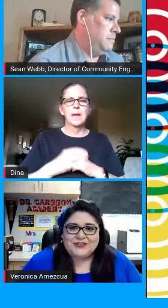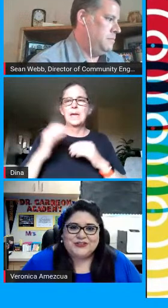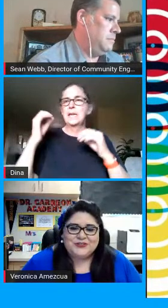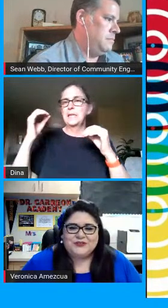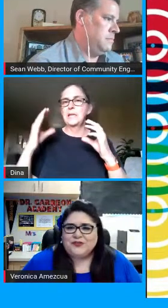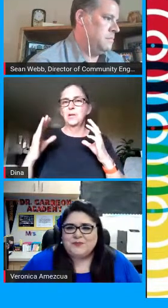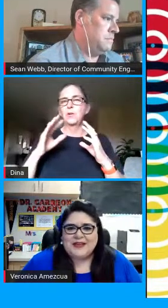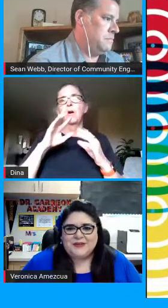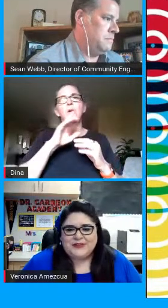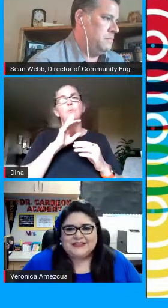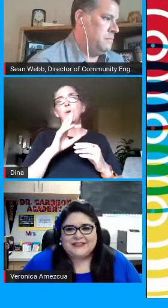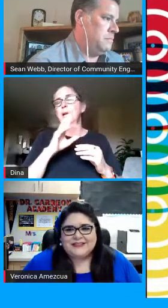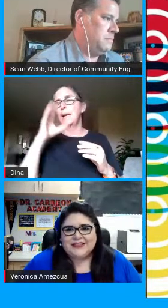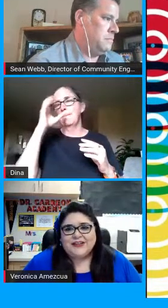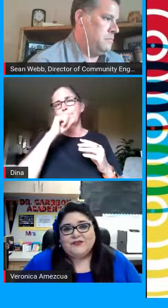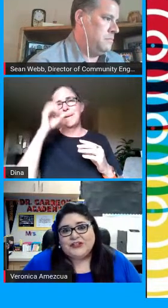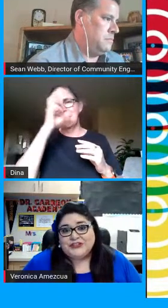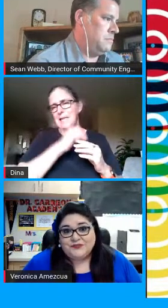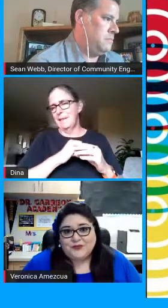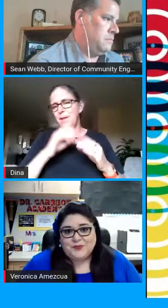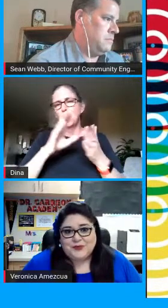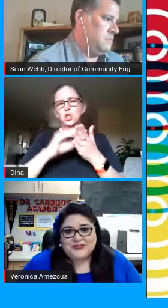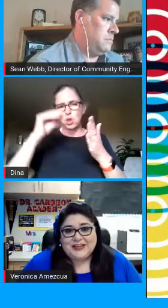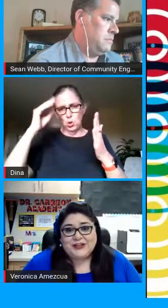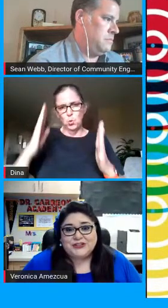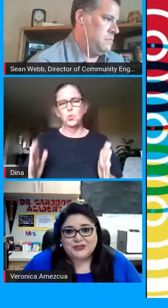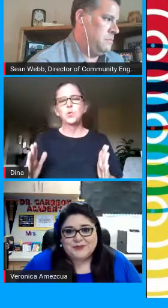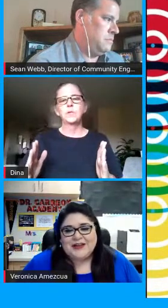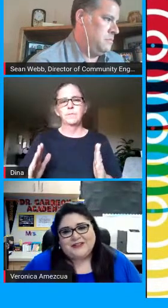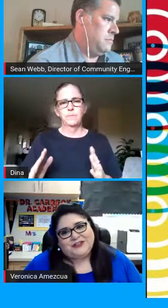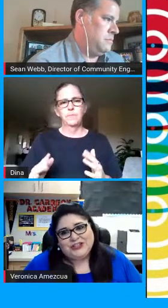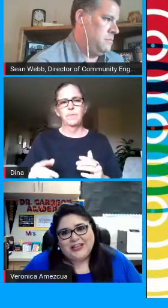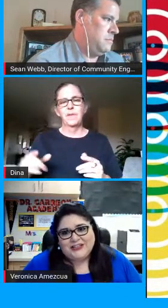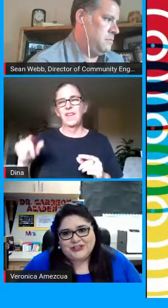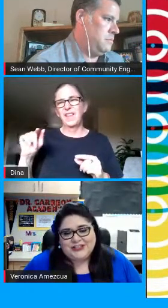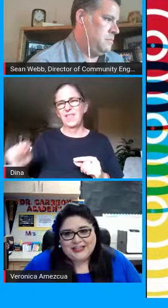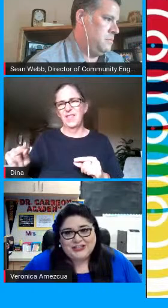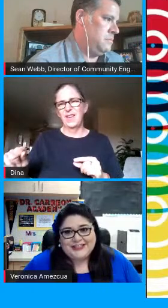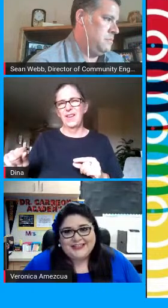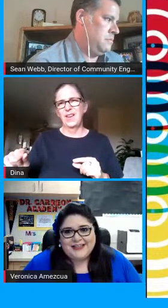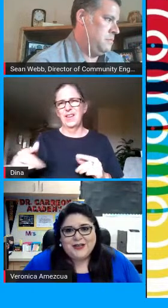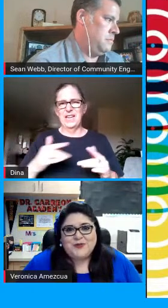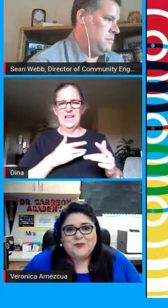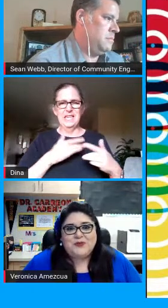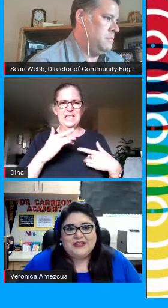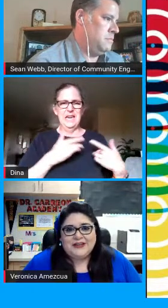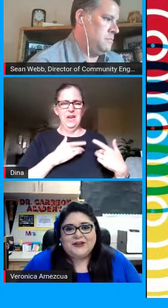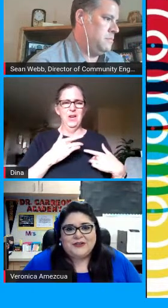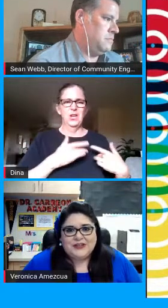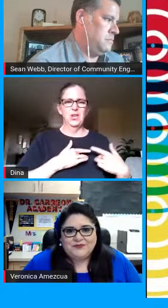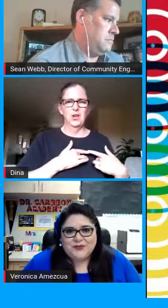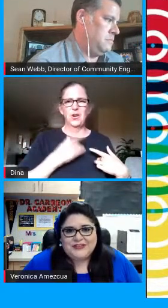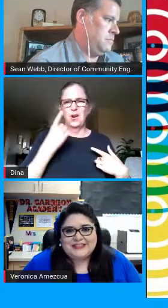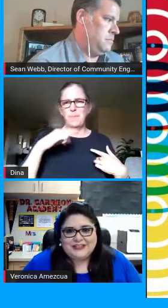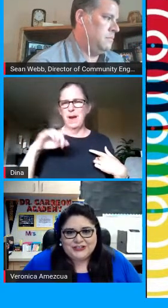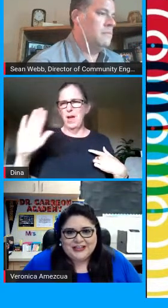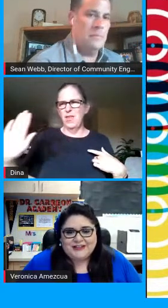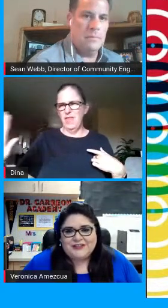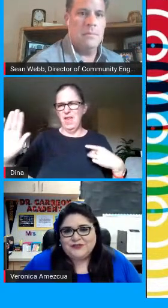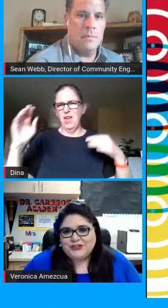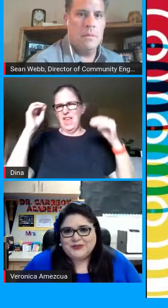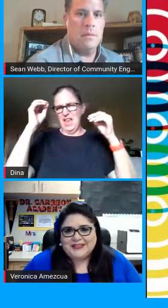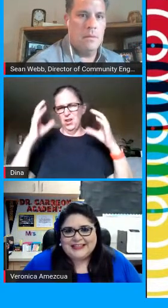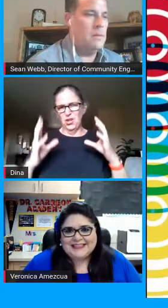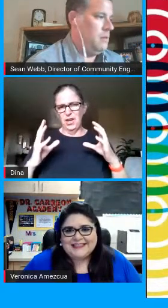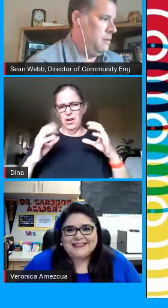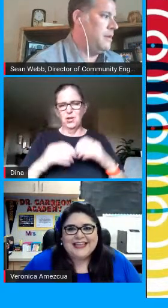really missing their students for many reasons first and foremost they're concerned about your child's education we really are looking forward to seeing your